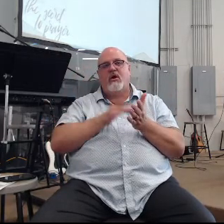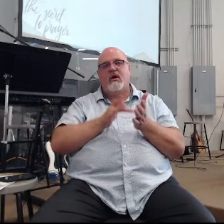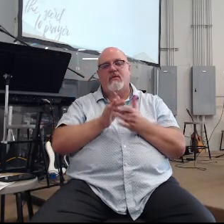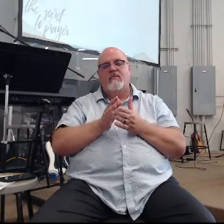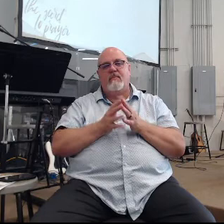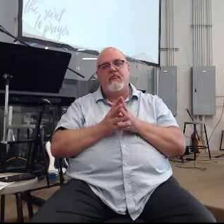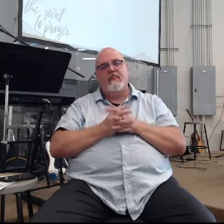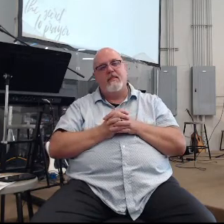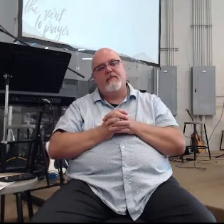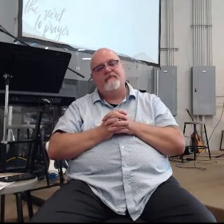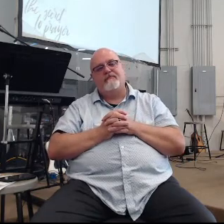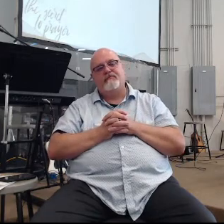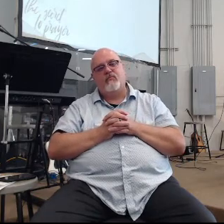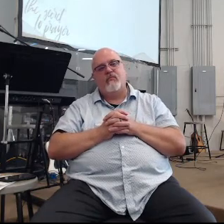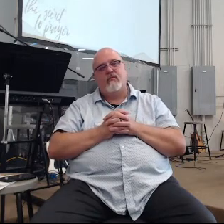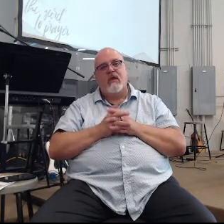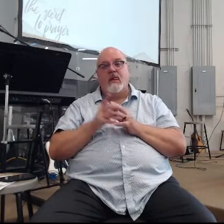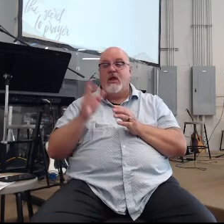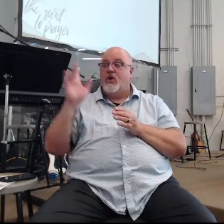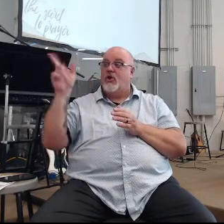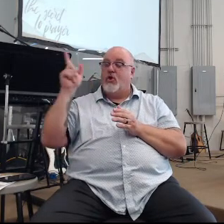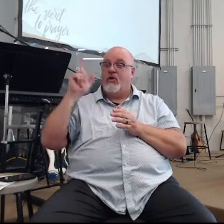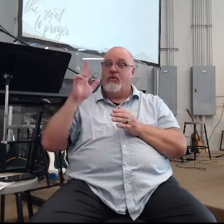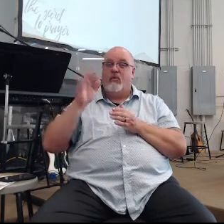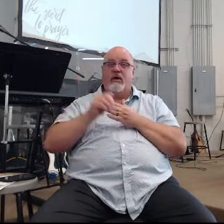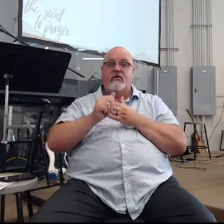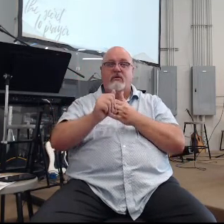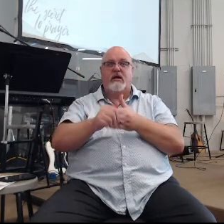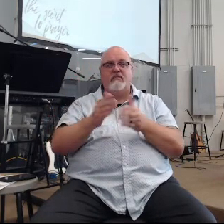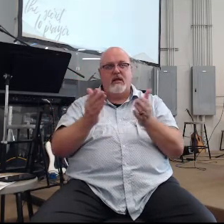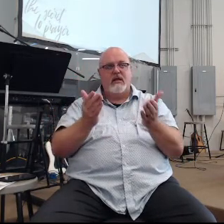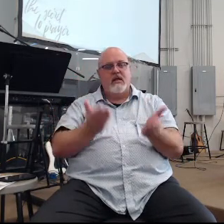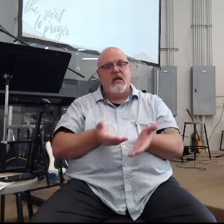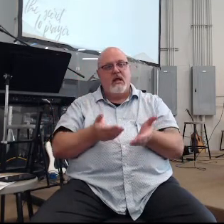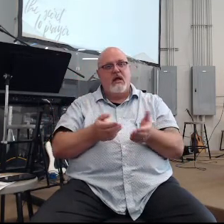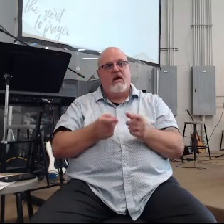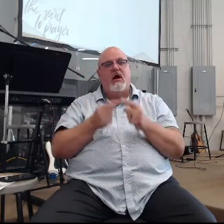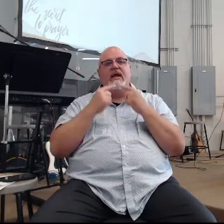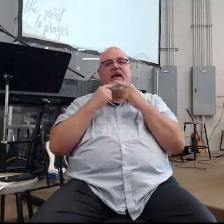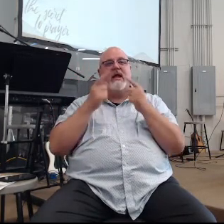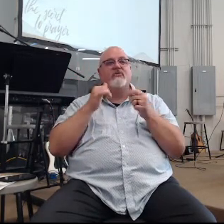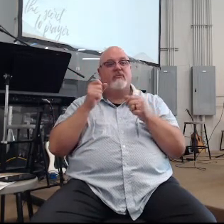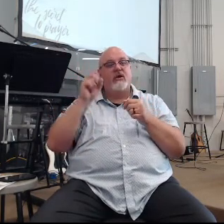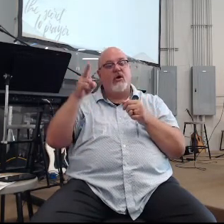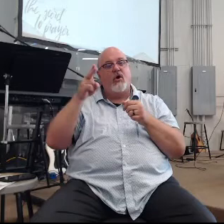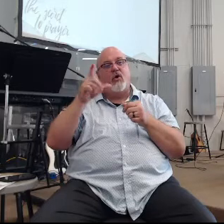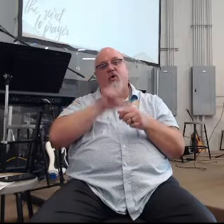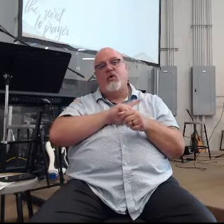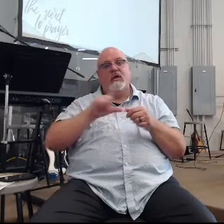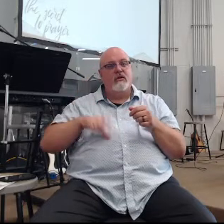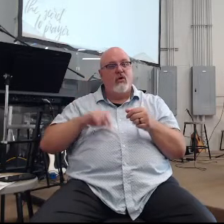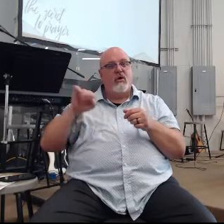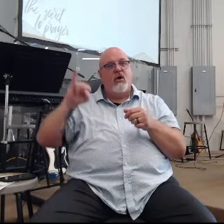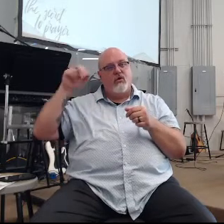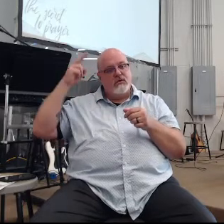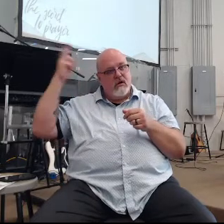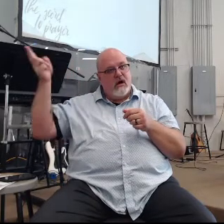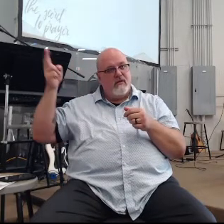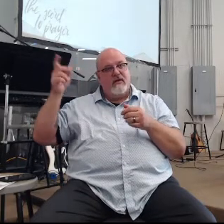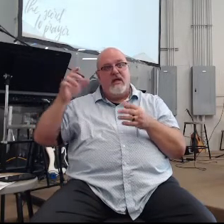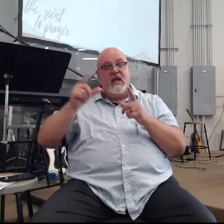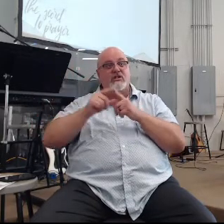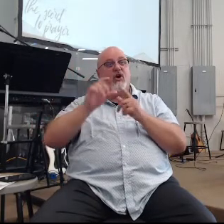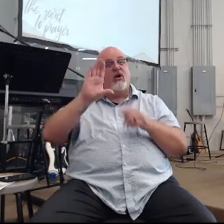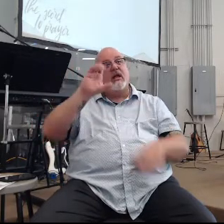right he is saying you're the one that led me here and it is in your name oh answer me oh Lord oh Yahweh that's why it's in all